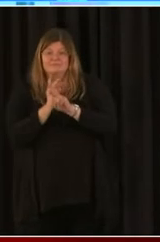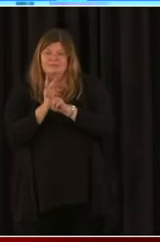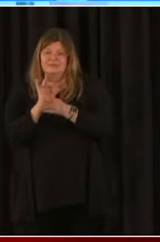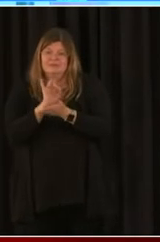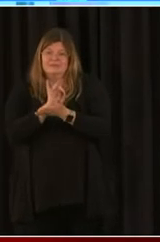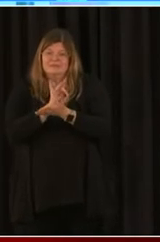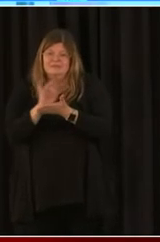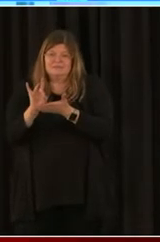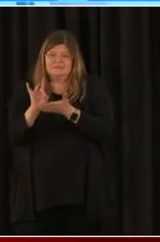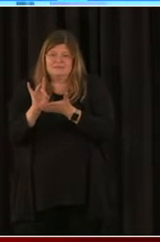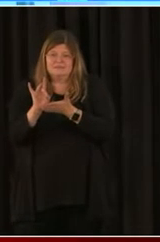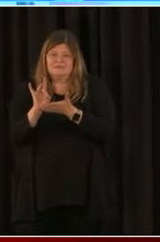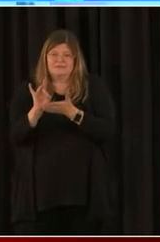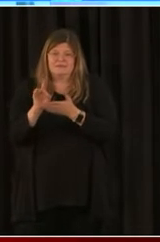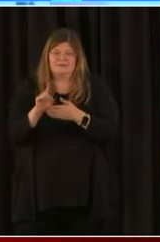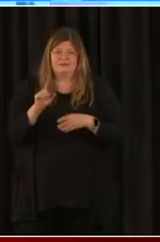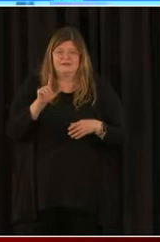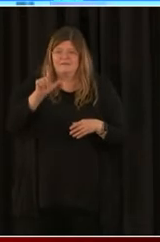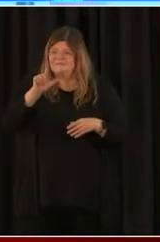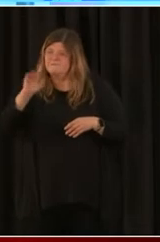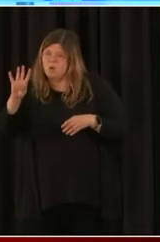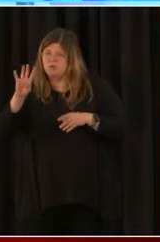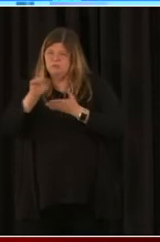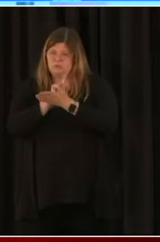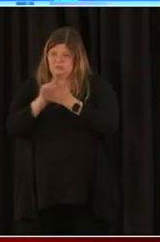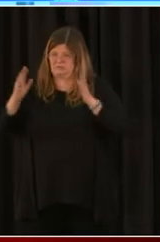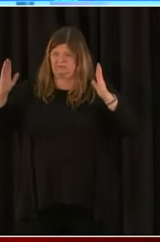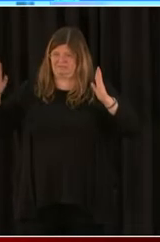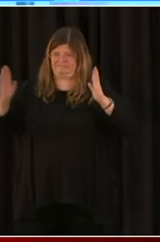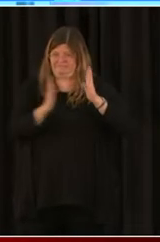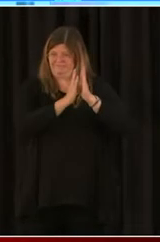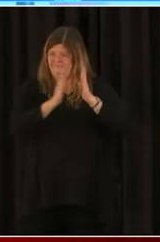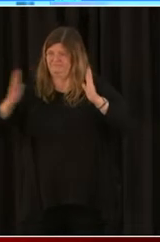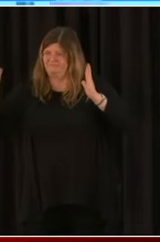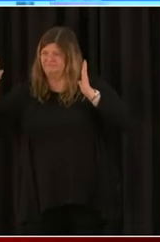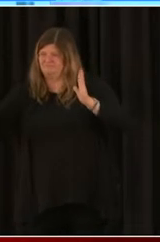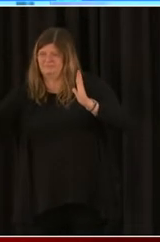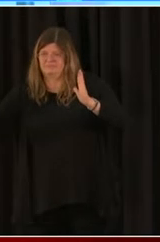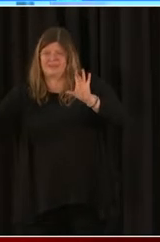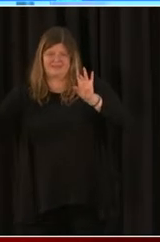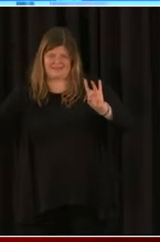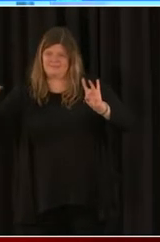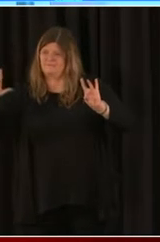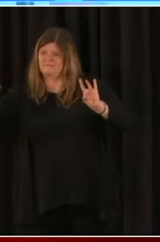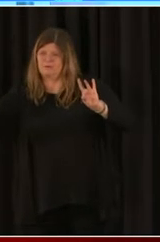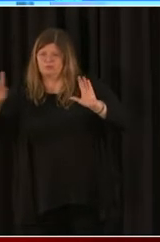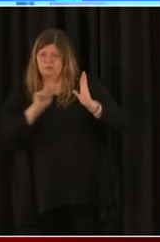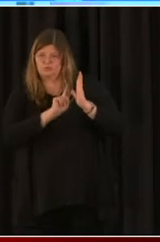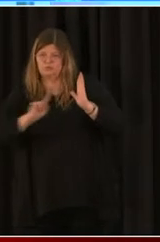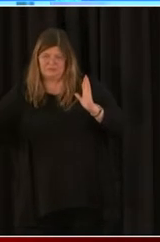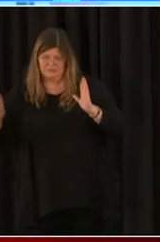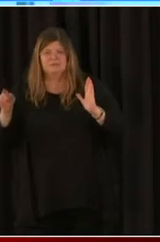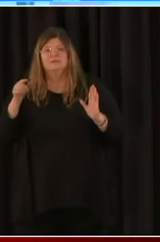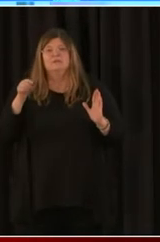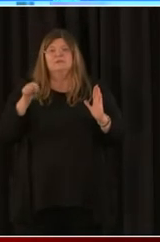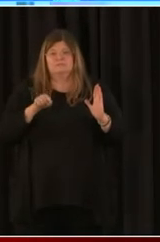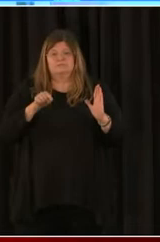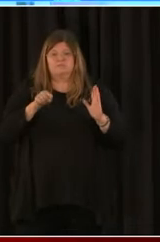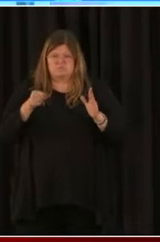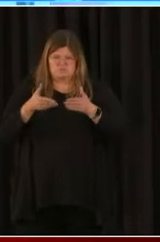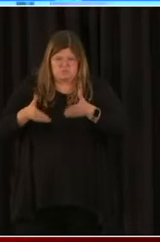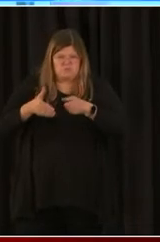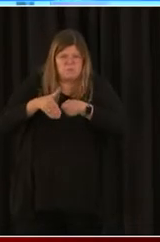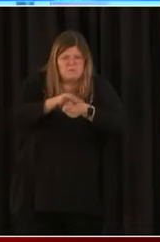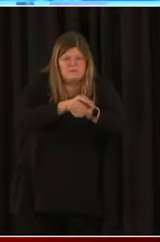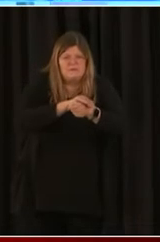24 weeks. Frankly, I don't, I wouldn't understand why a business wouldn't choose the 24 weeks for your covered period.